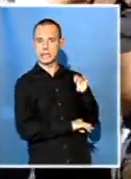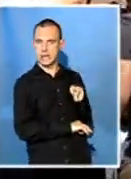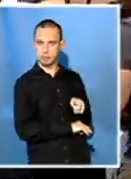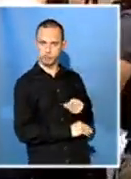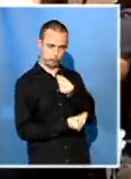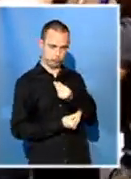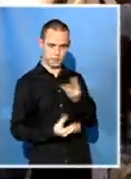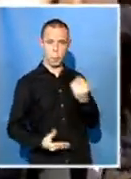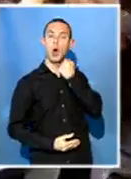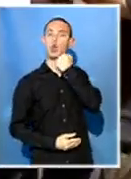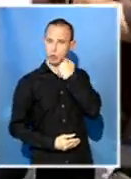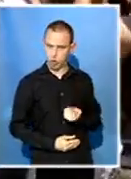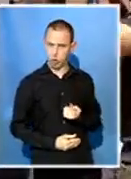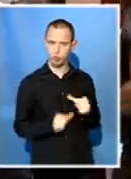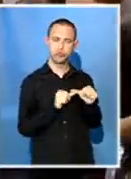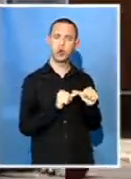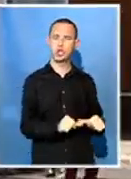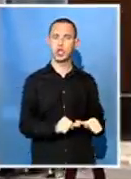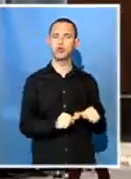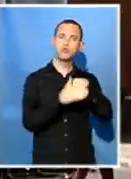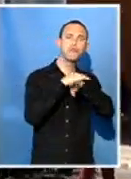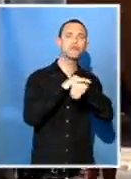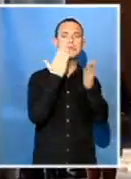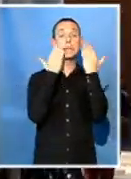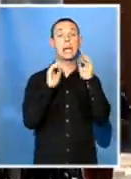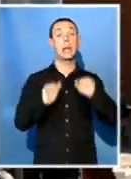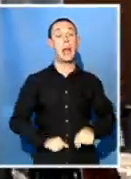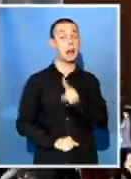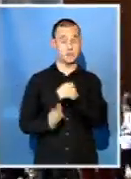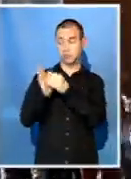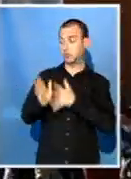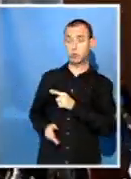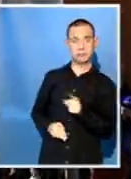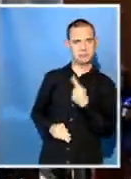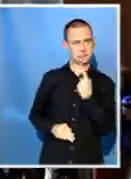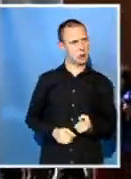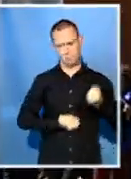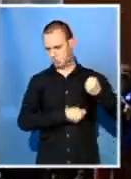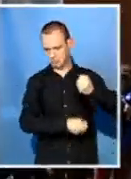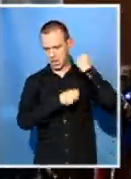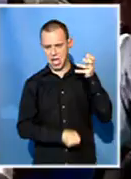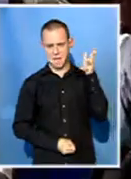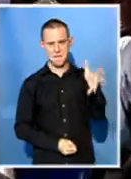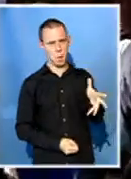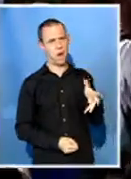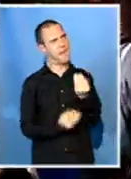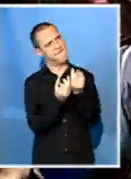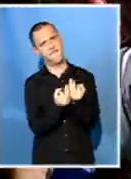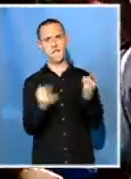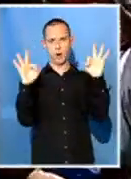tomorrow on all their campuses, but students vow to continue protesting until the demands are met.